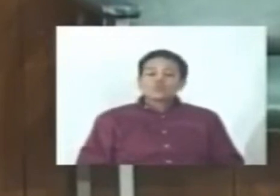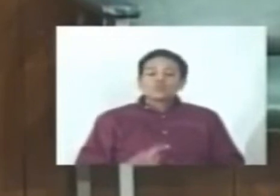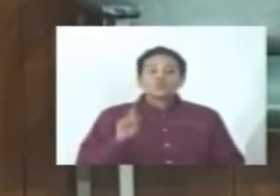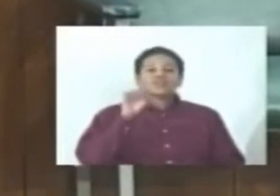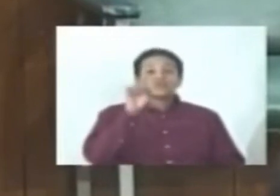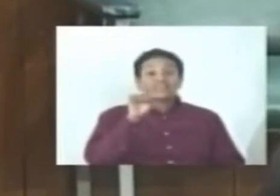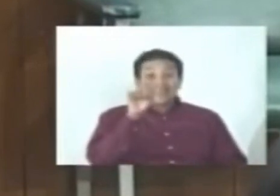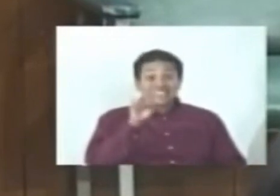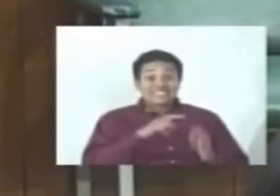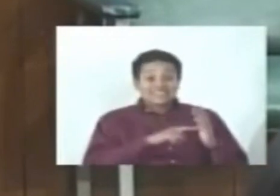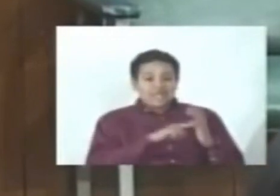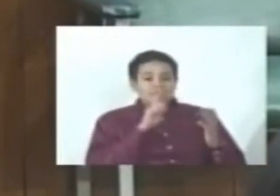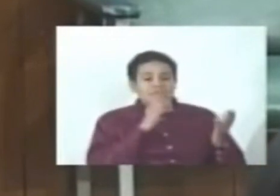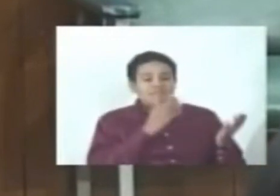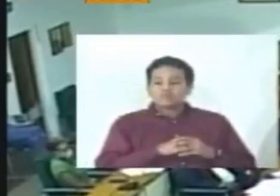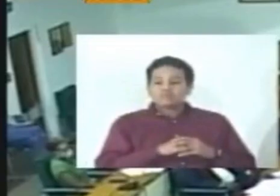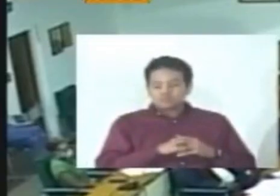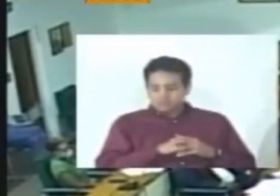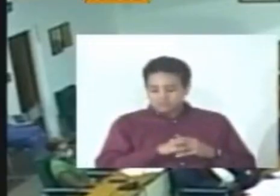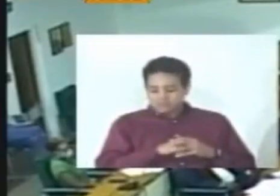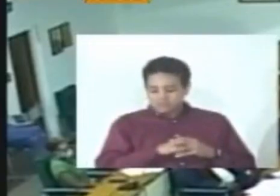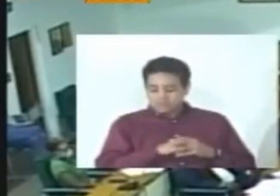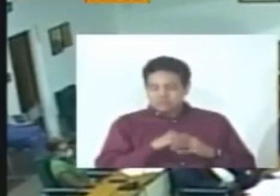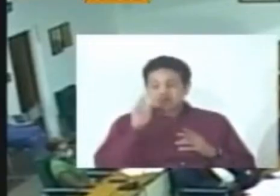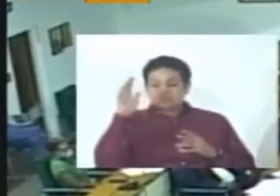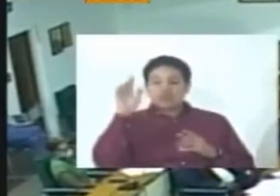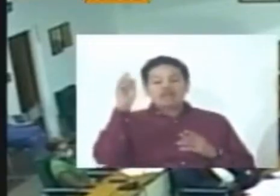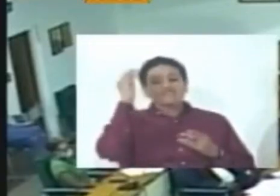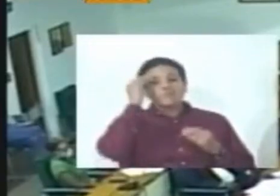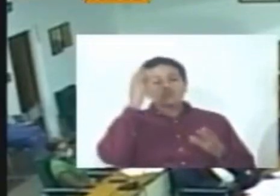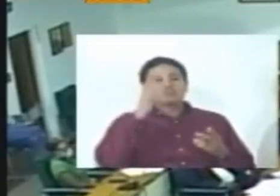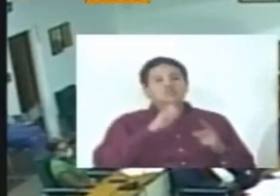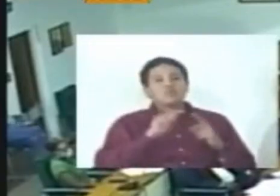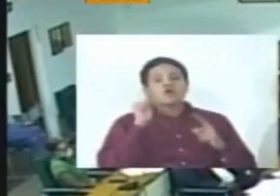particular medium. Stephen Winter, Frontline News.